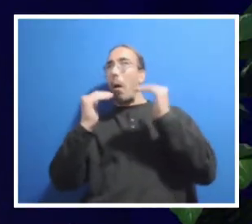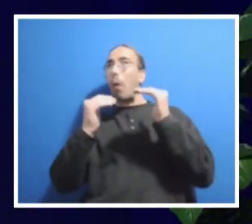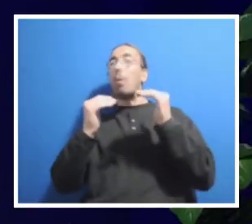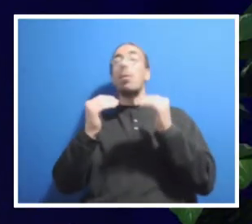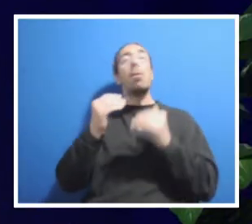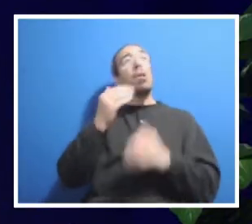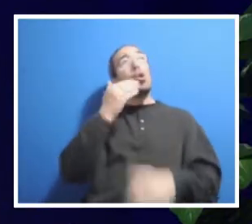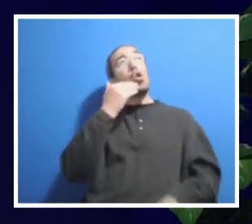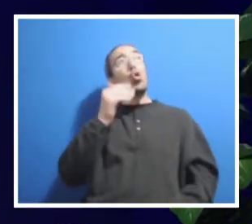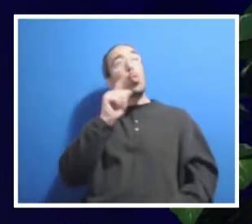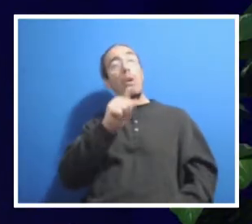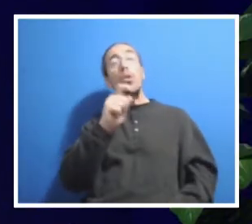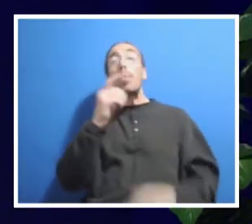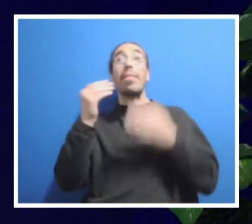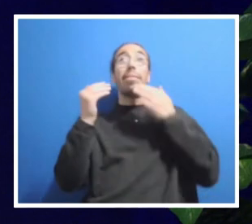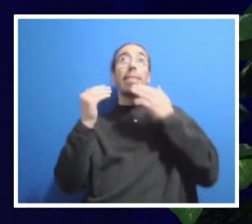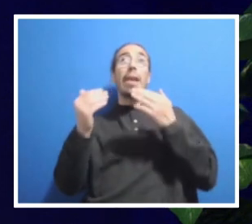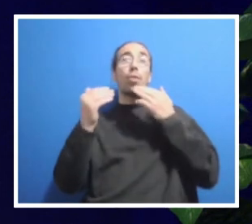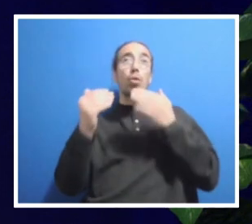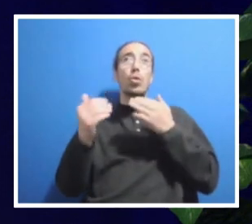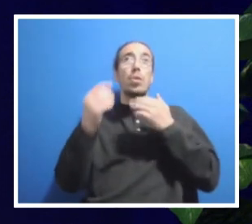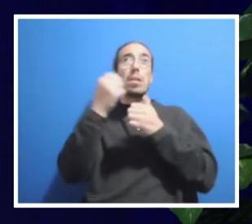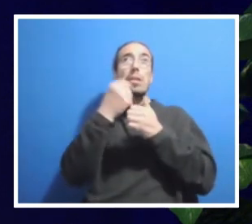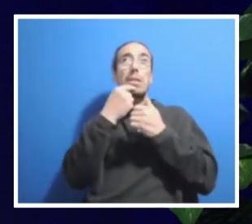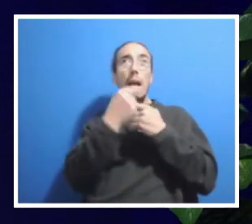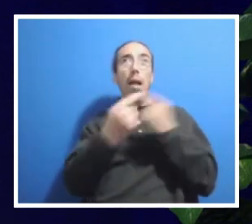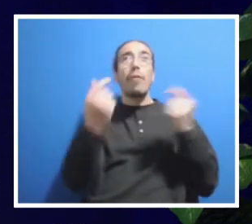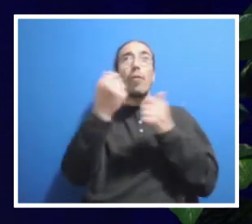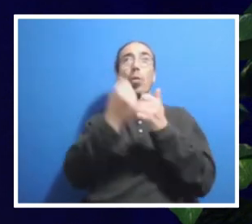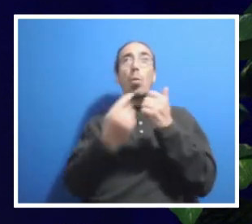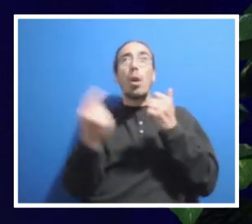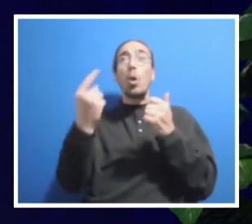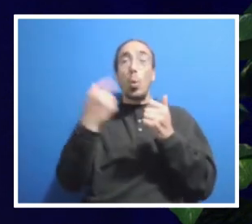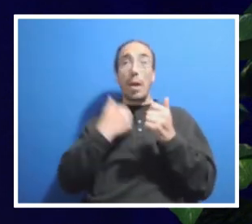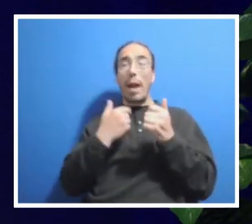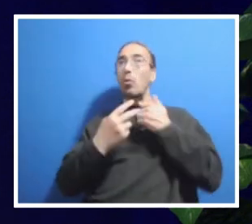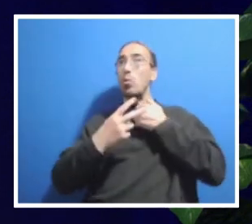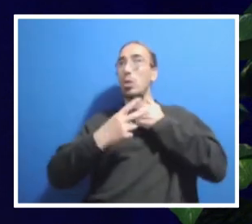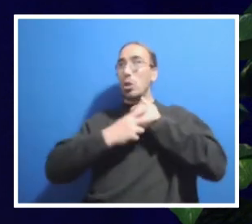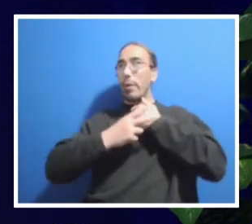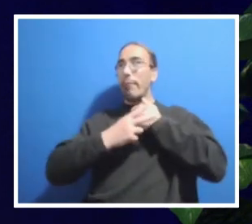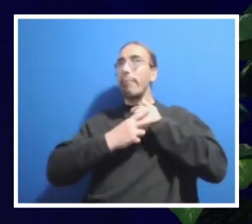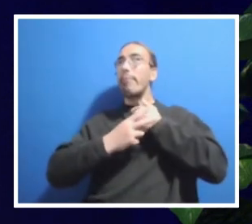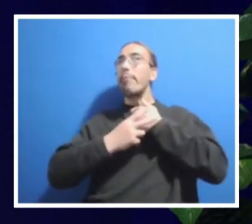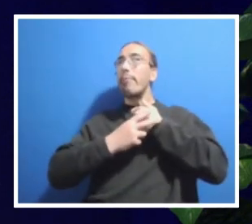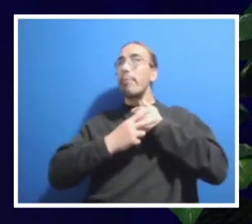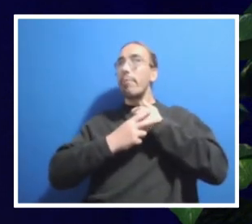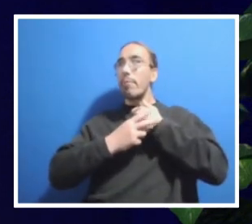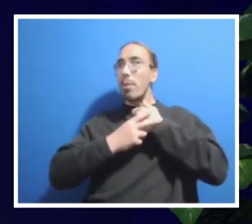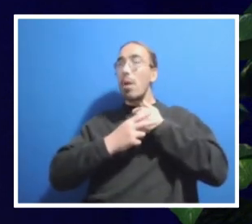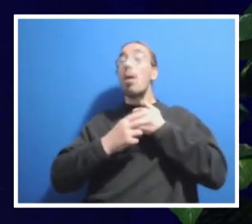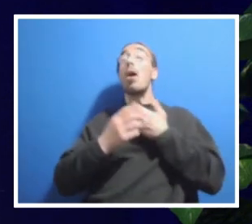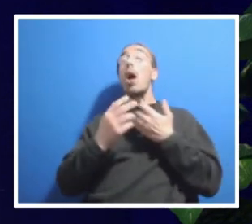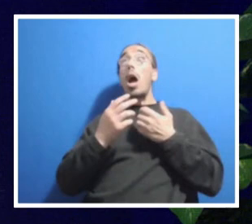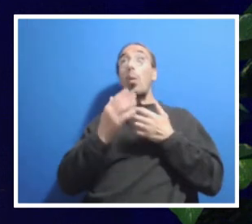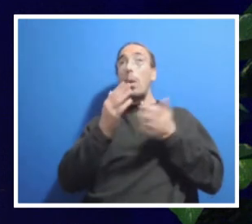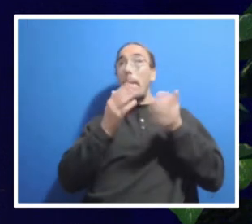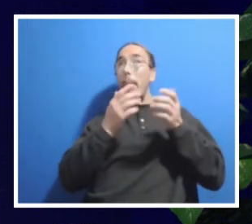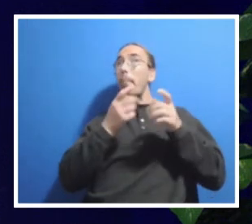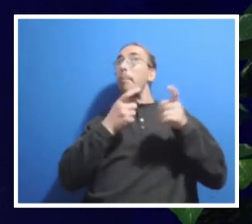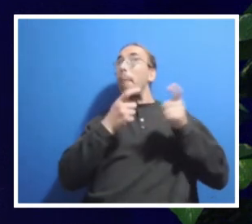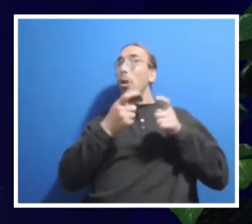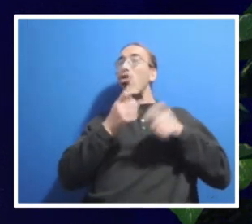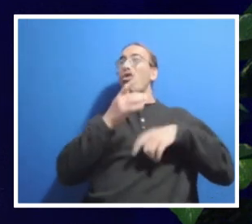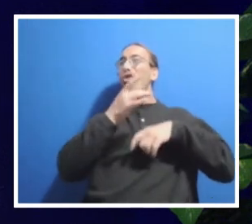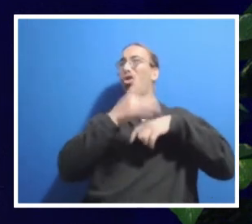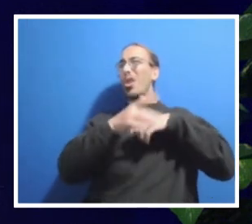grateful to say that we have reserves. And we are managing this early enough that we've got runway for a couple